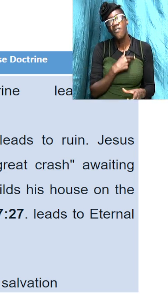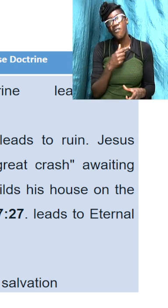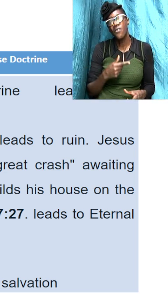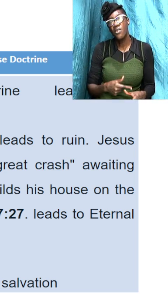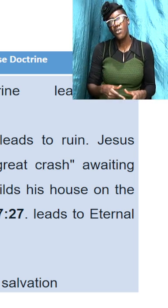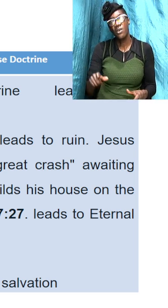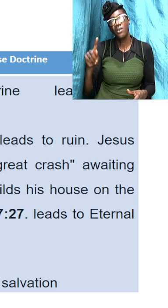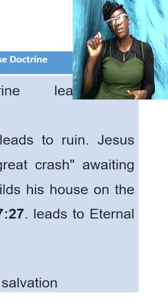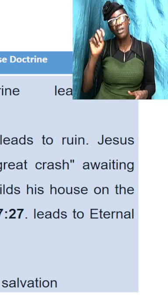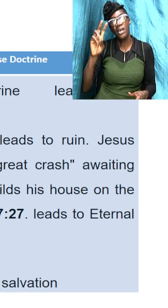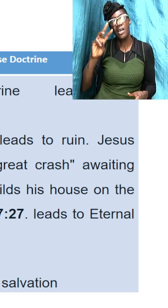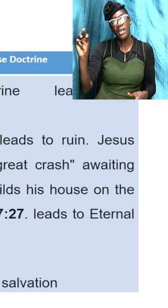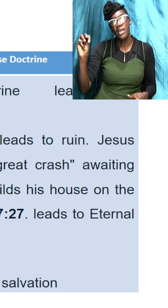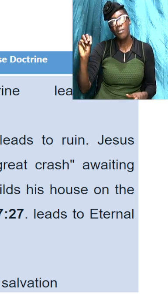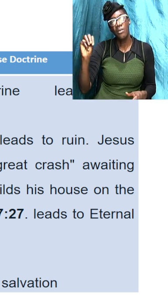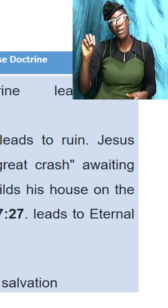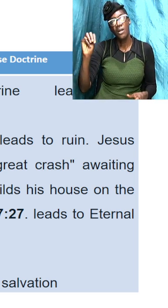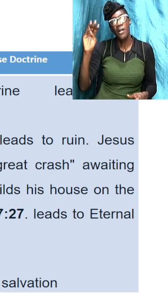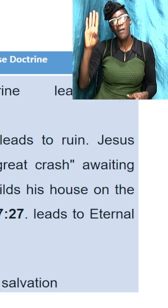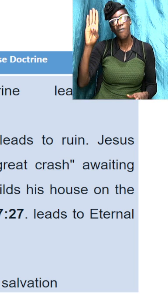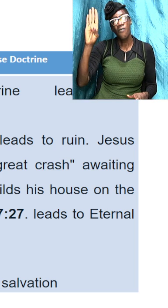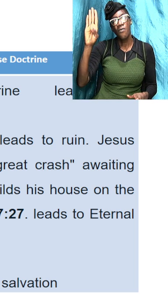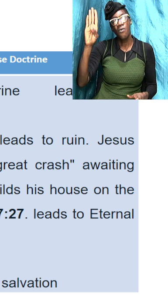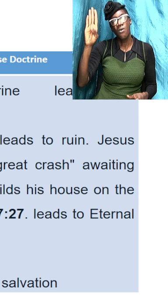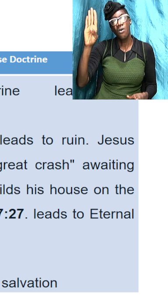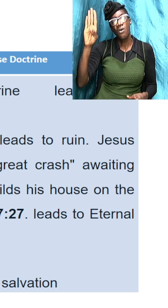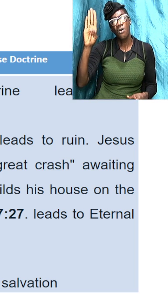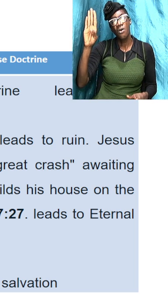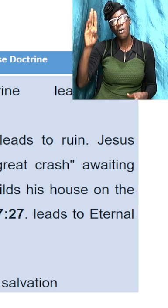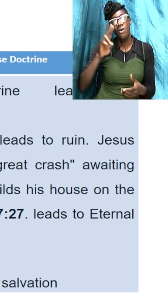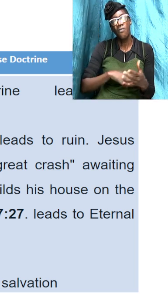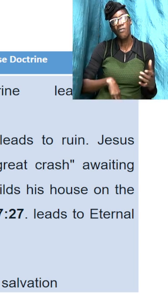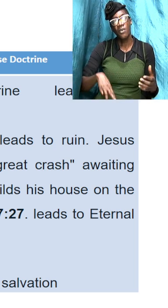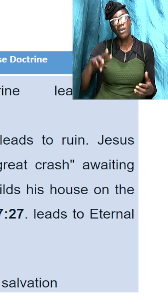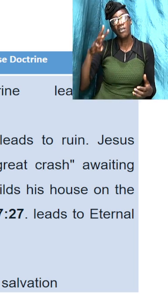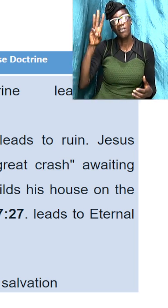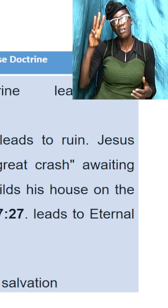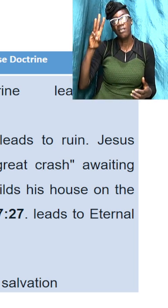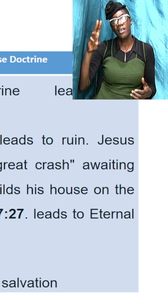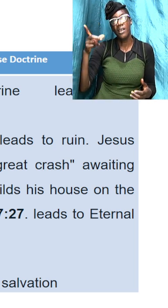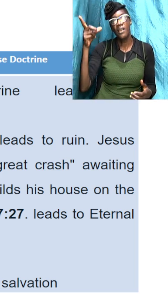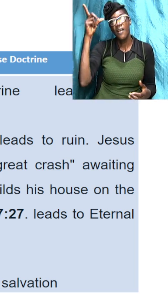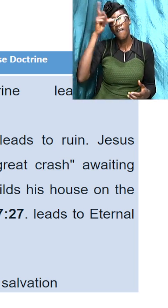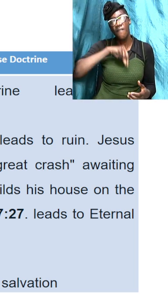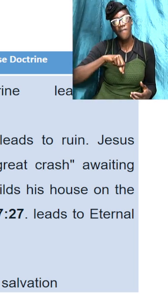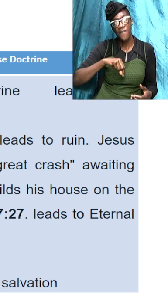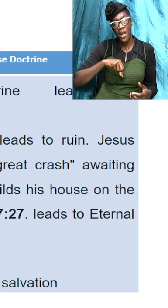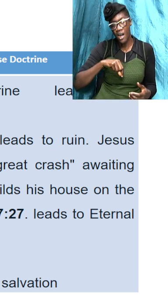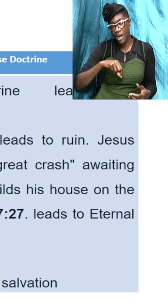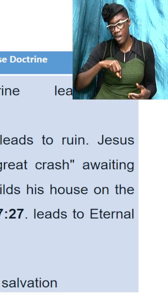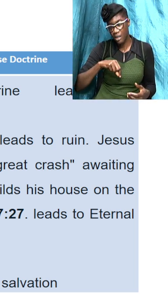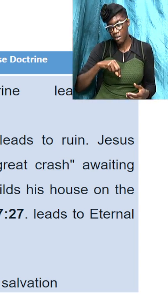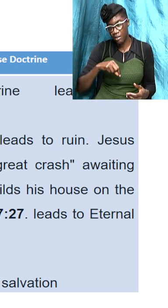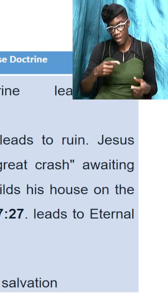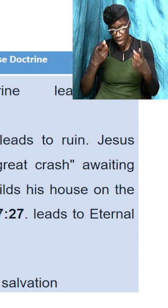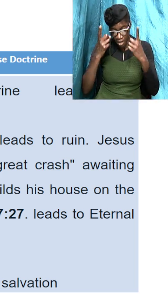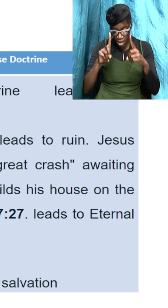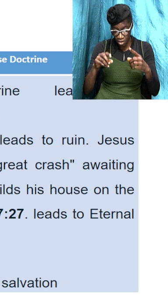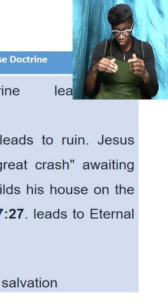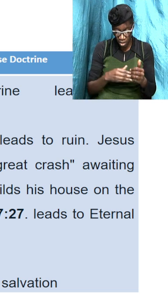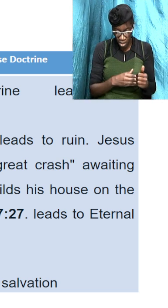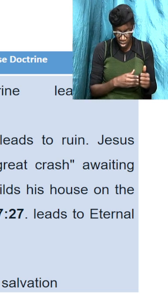4 verse 16 but false doctrine leads to condemnation